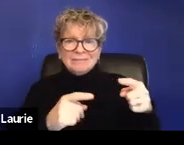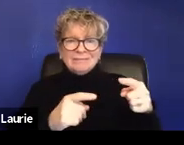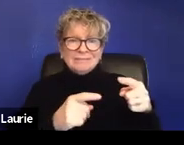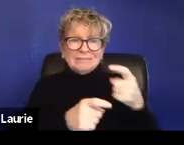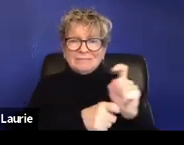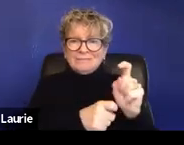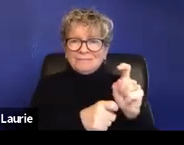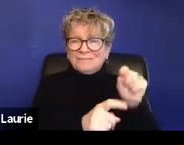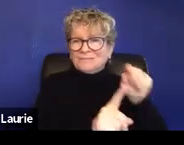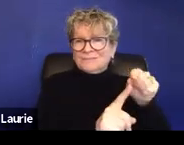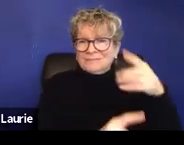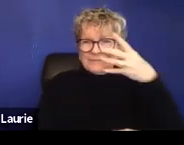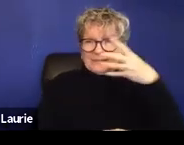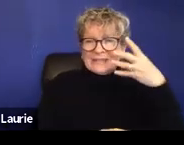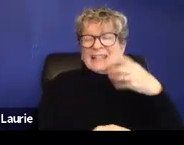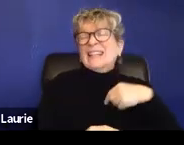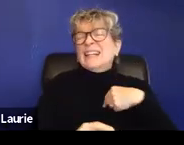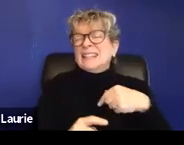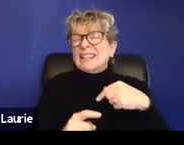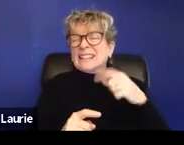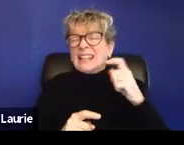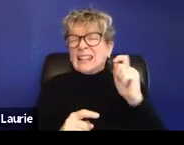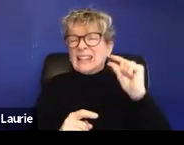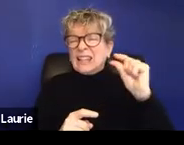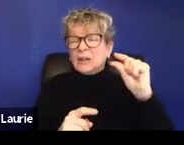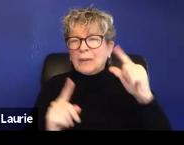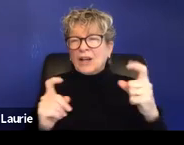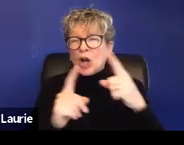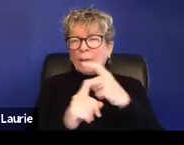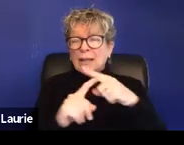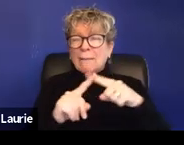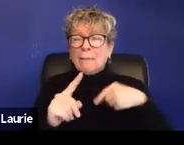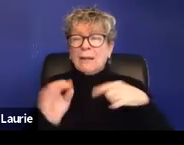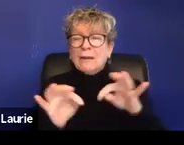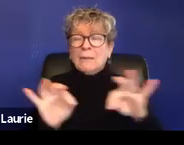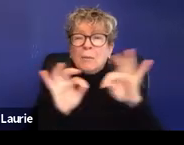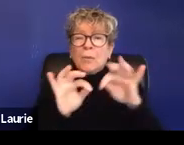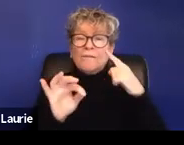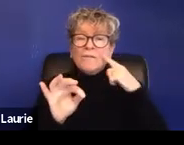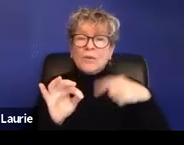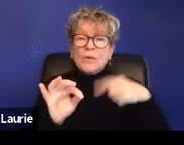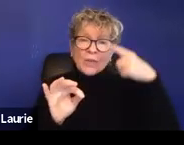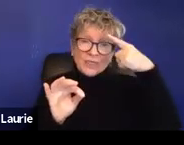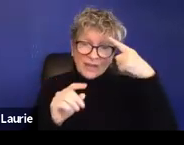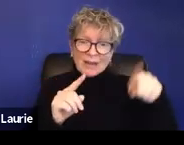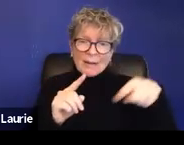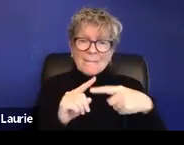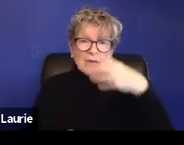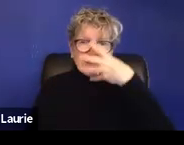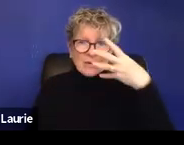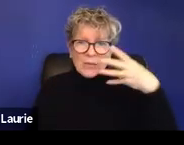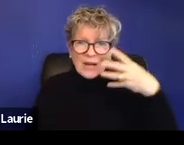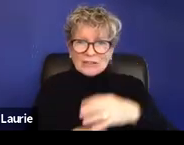highlight why it's really important to also be thinking about, uh, immigration as another civil option and those interconnected